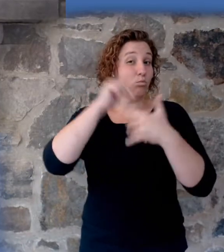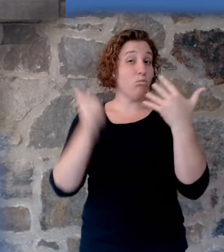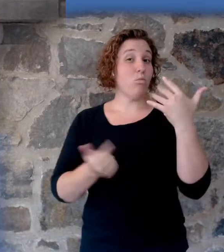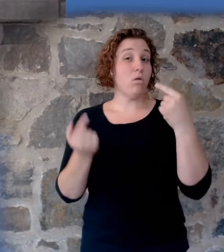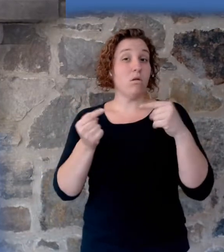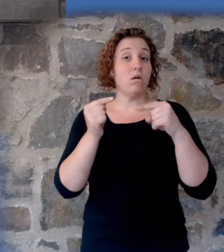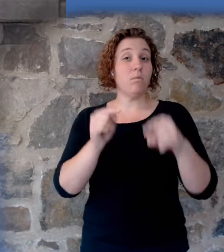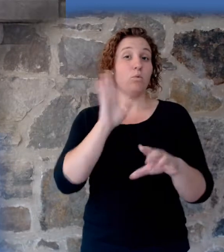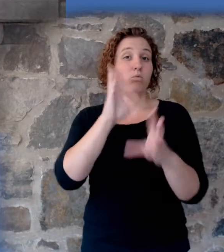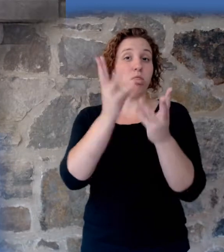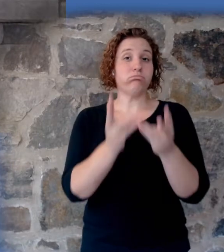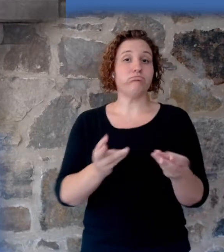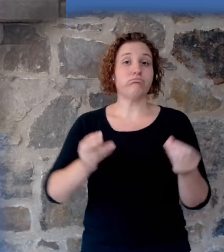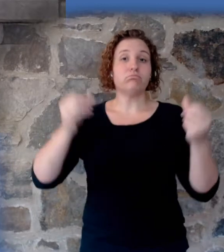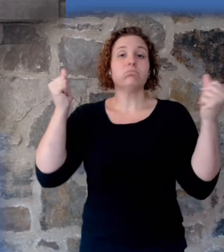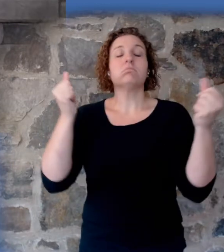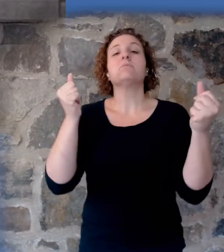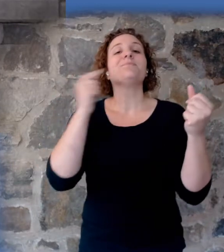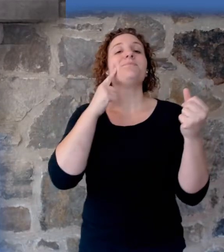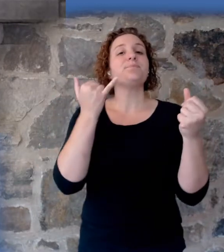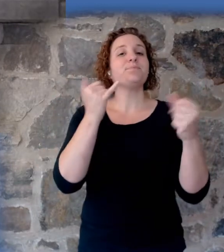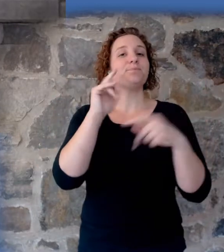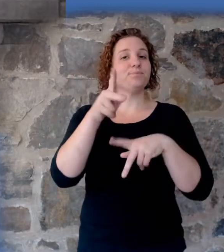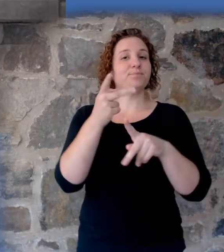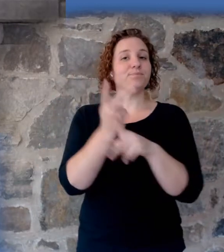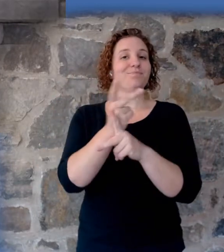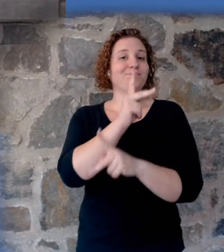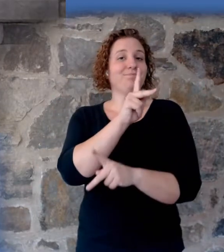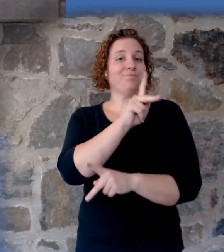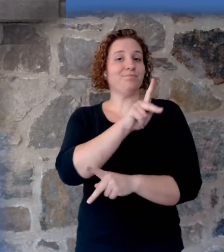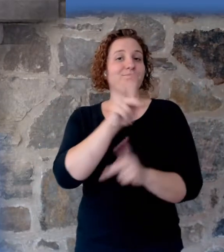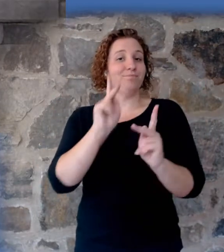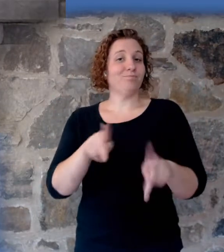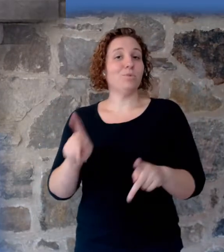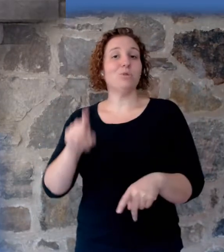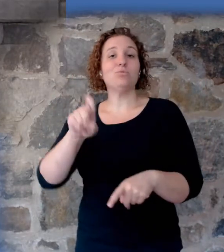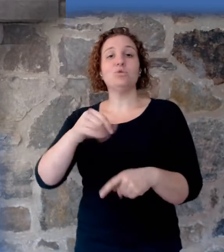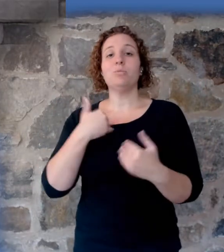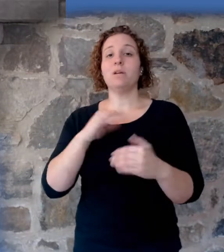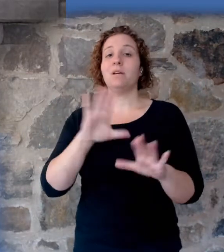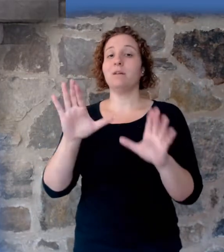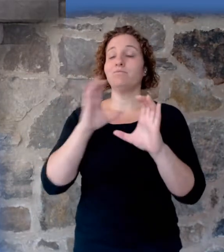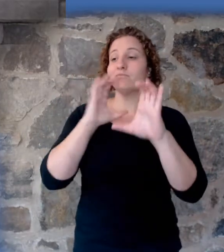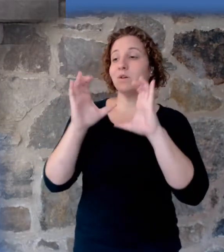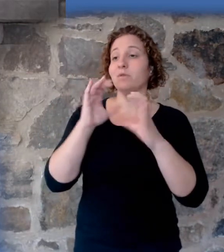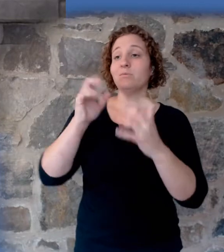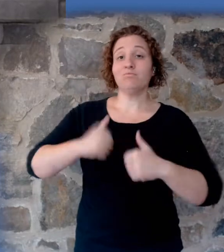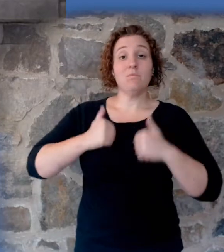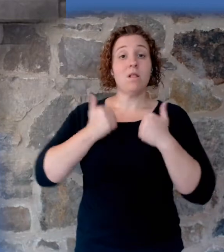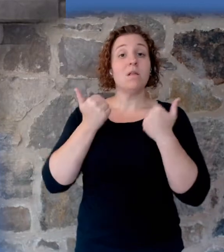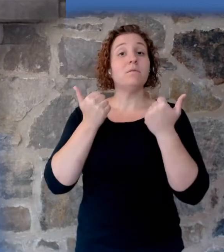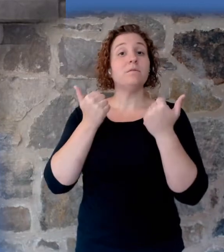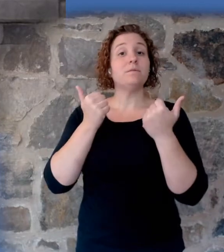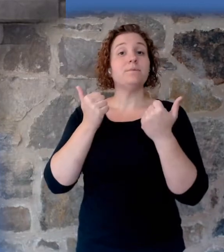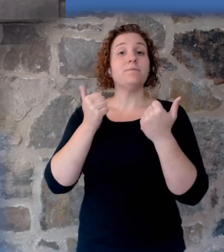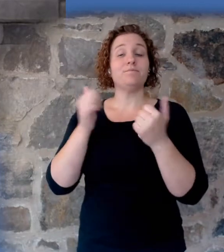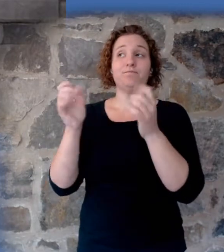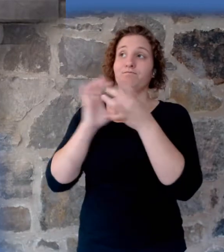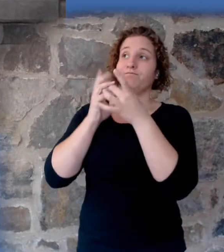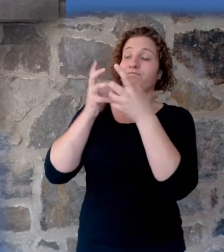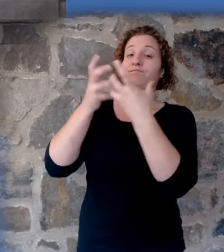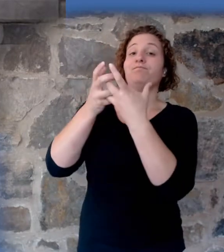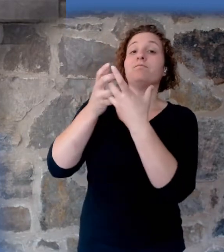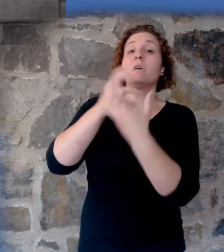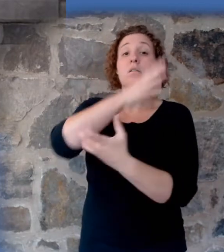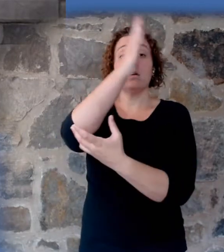what manner of persons ought you to be in all holy conversation or manner of living and godliness, looking for and